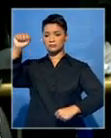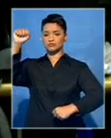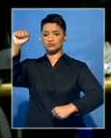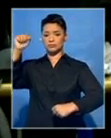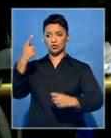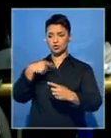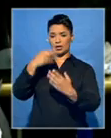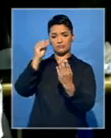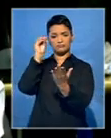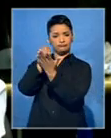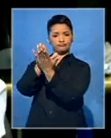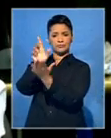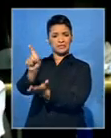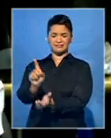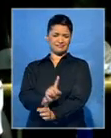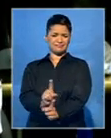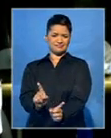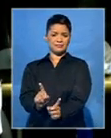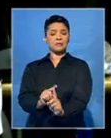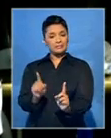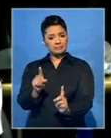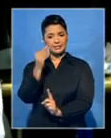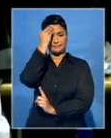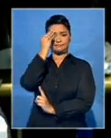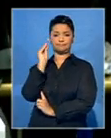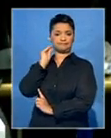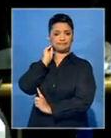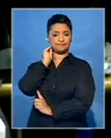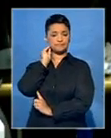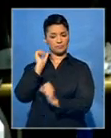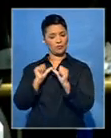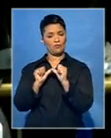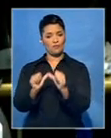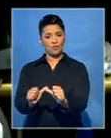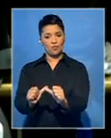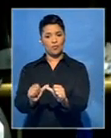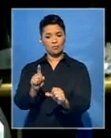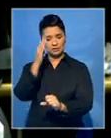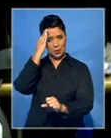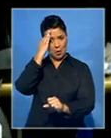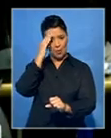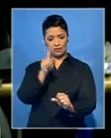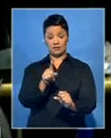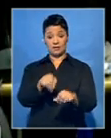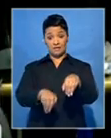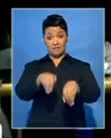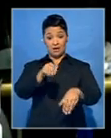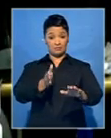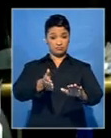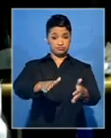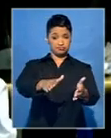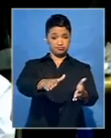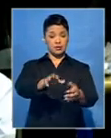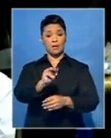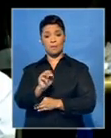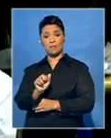of memorialising an event. But we made the submission that there should be some memorialising of what happened and that